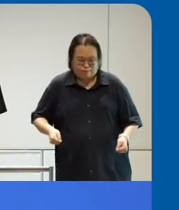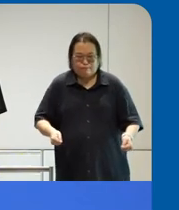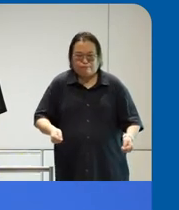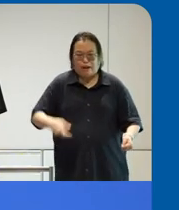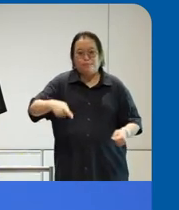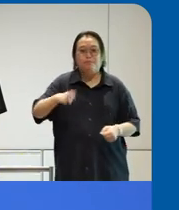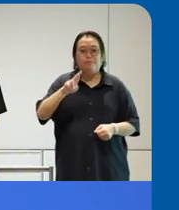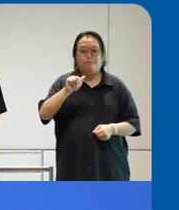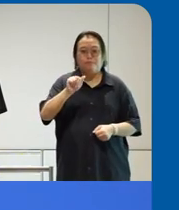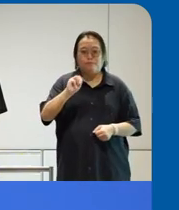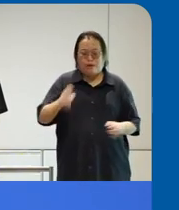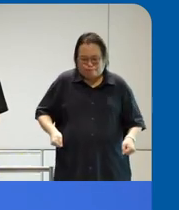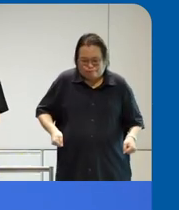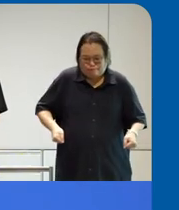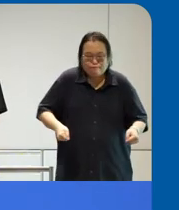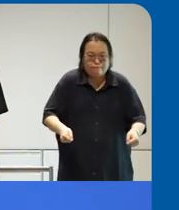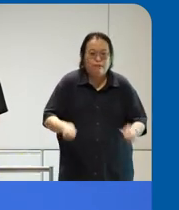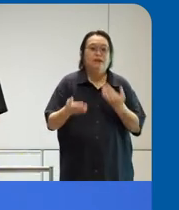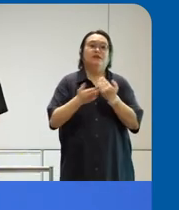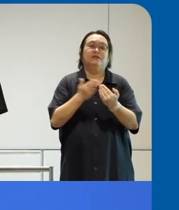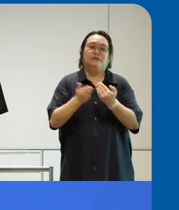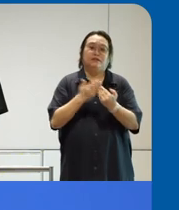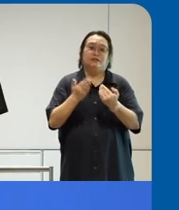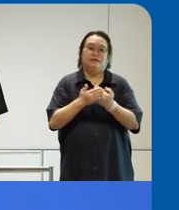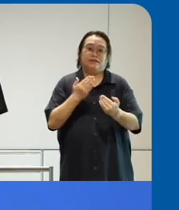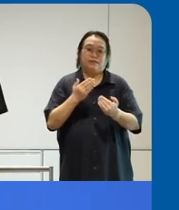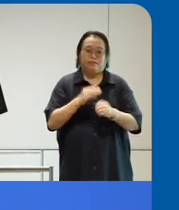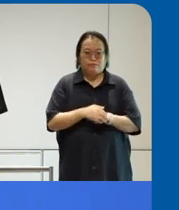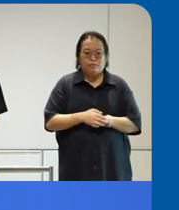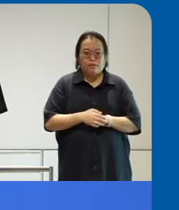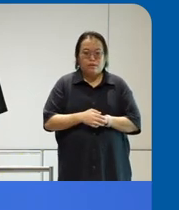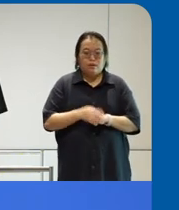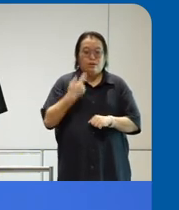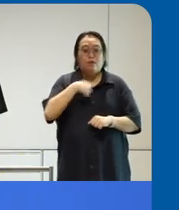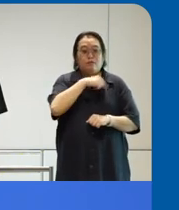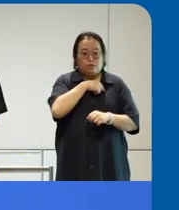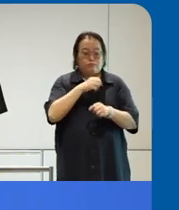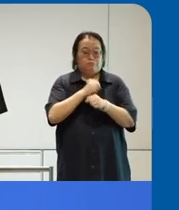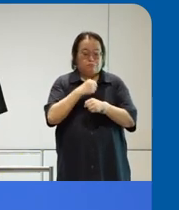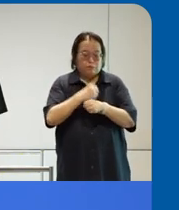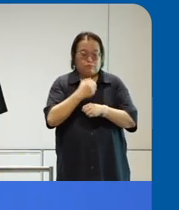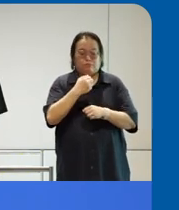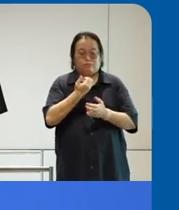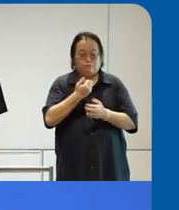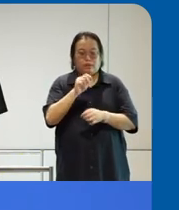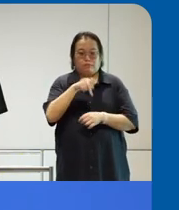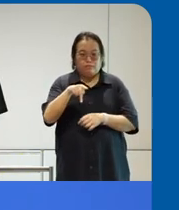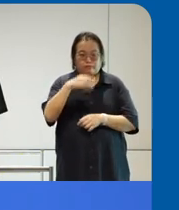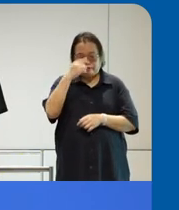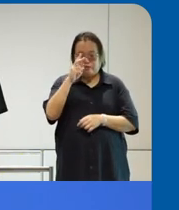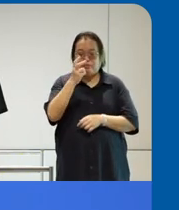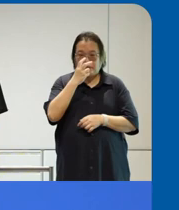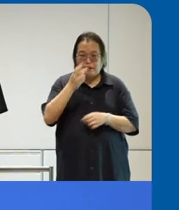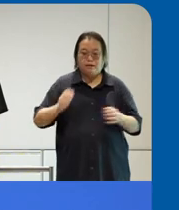And so, when you design for the visually impaired wheelchair users, we're helping everyone. And particularly in Singapore,